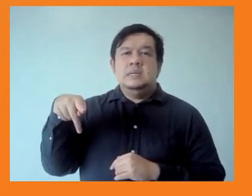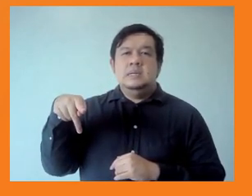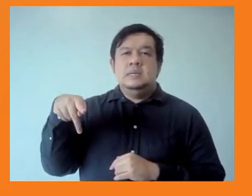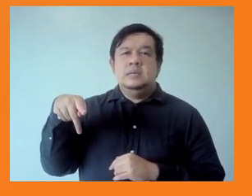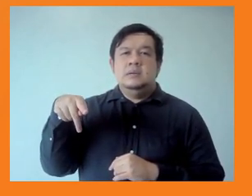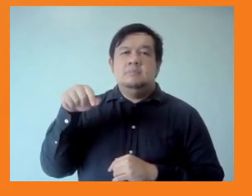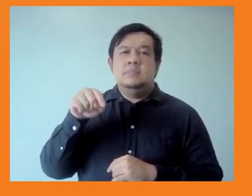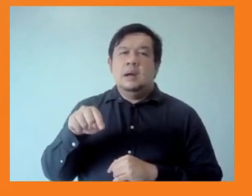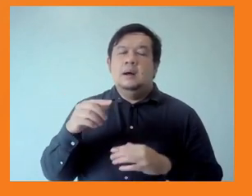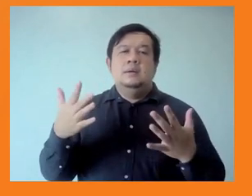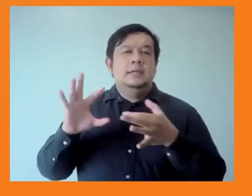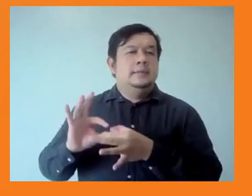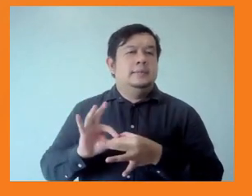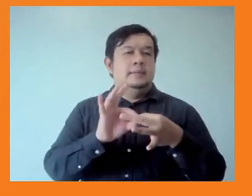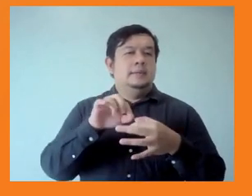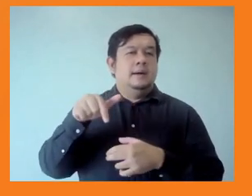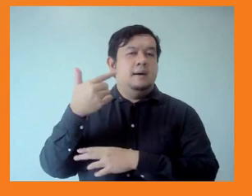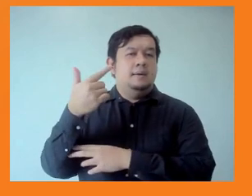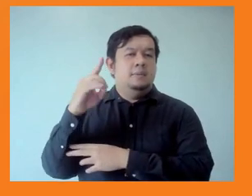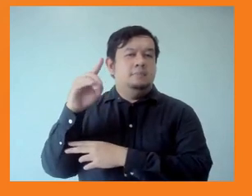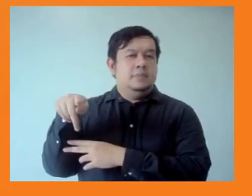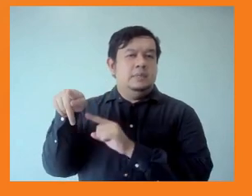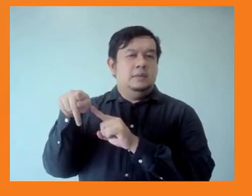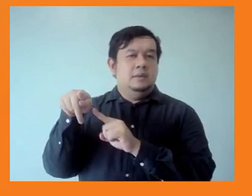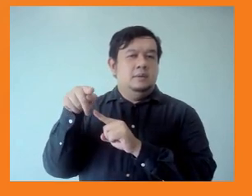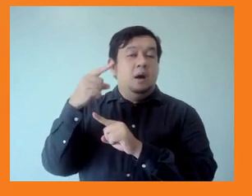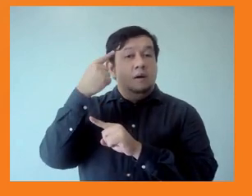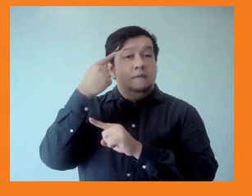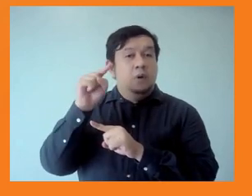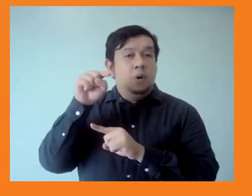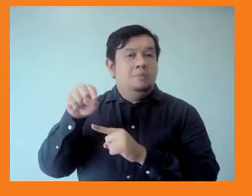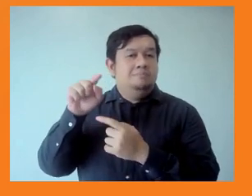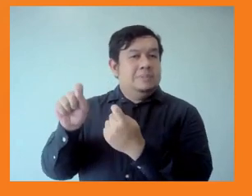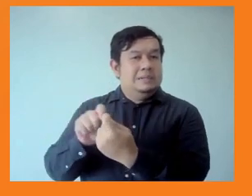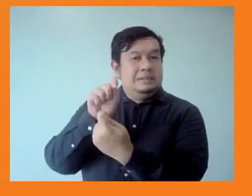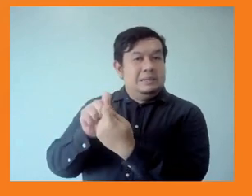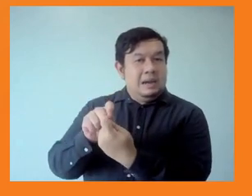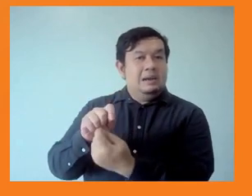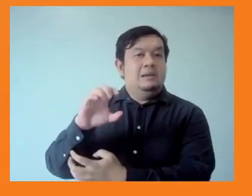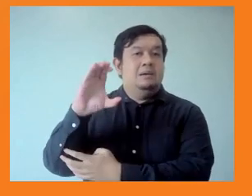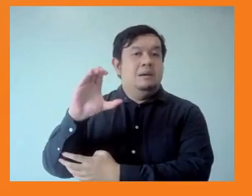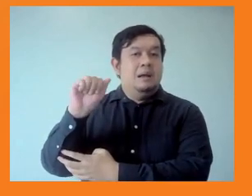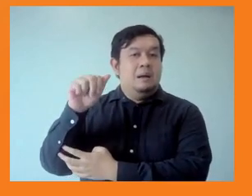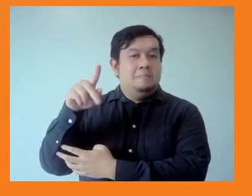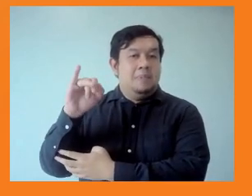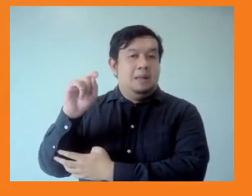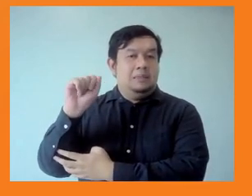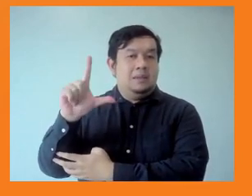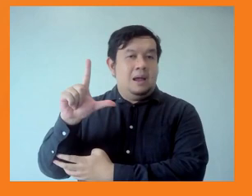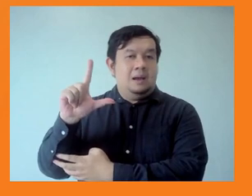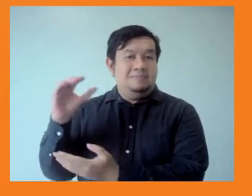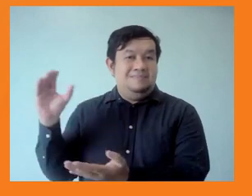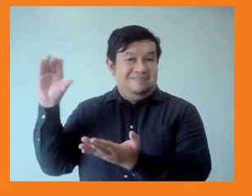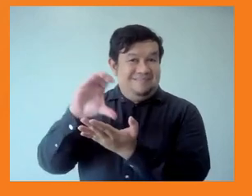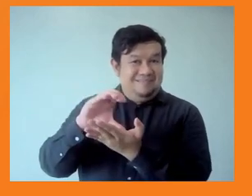per capita, which is actually the foundational logic for the IFIs. So you